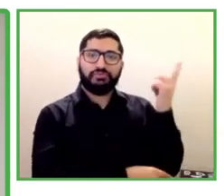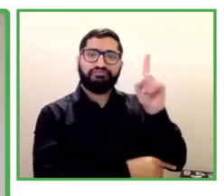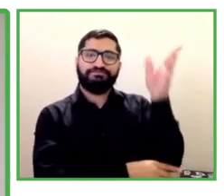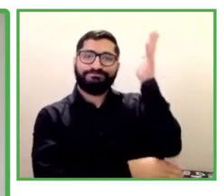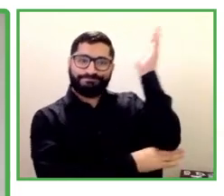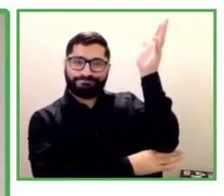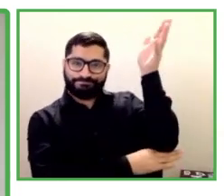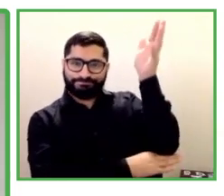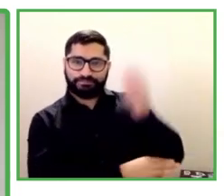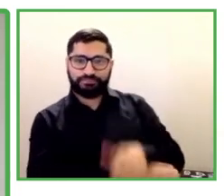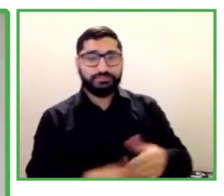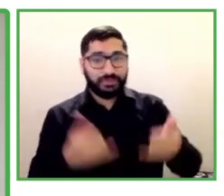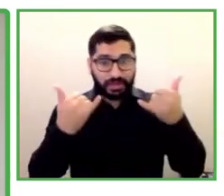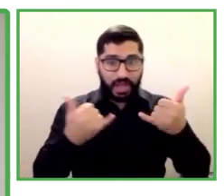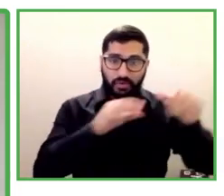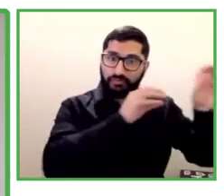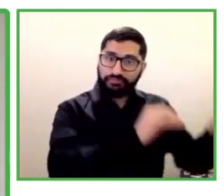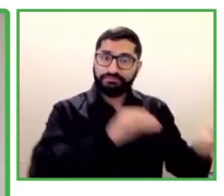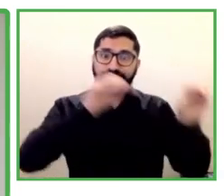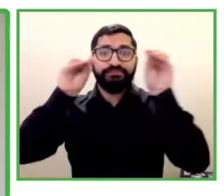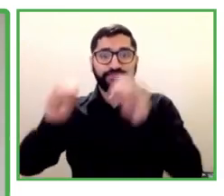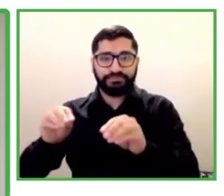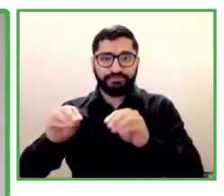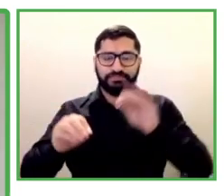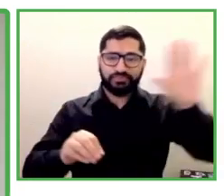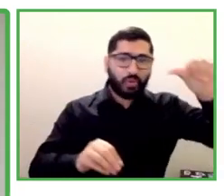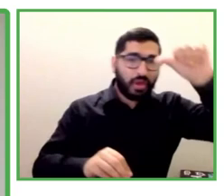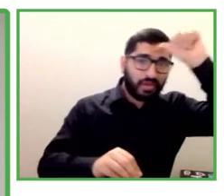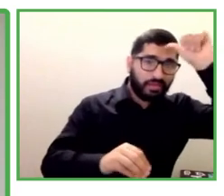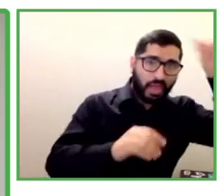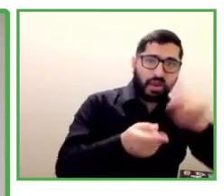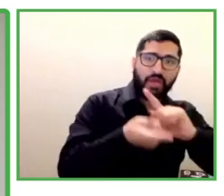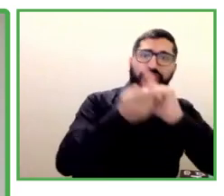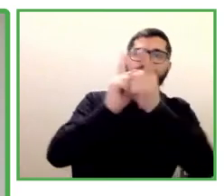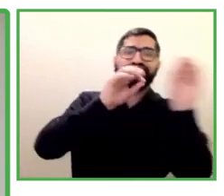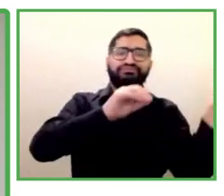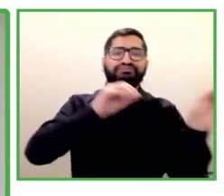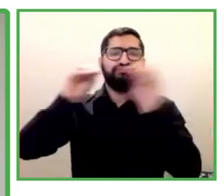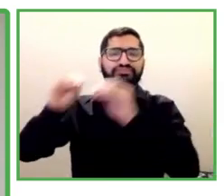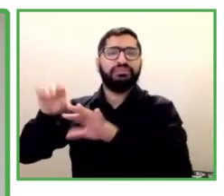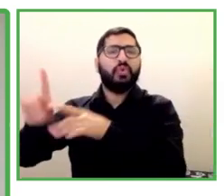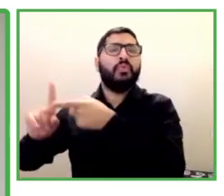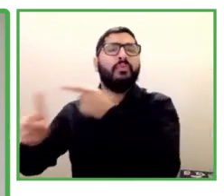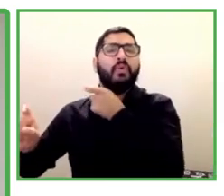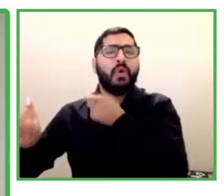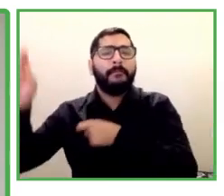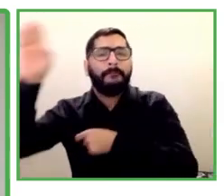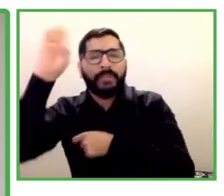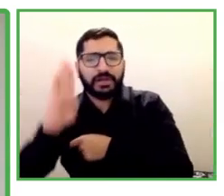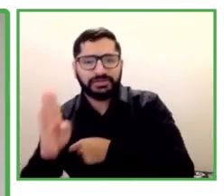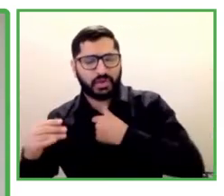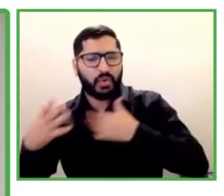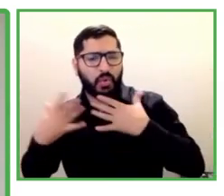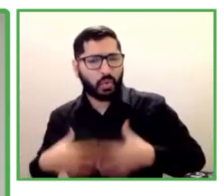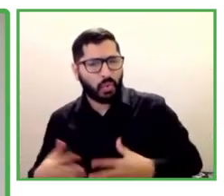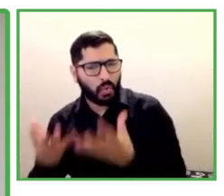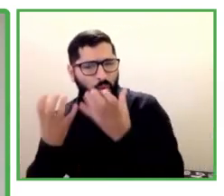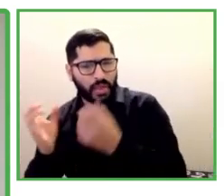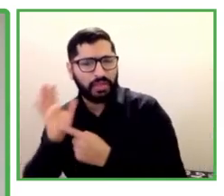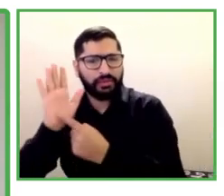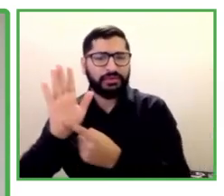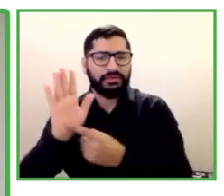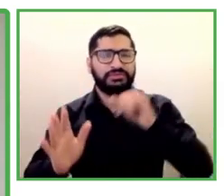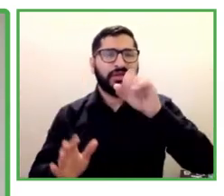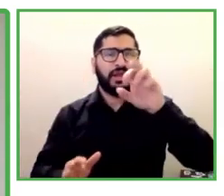I'd like to introduce now Guilherme Braga, who graduated in law and also has a Master in Management in Business.